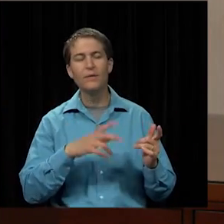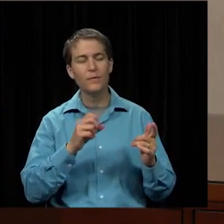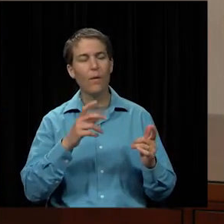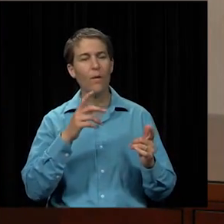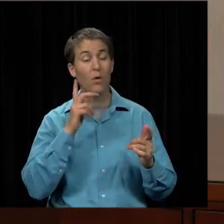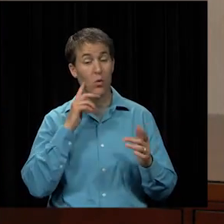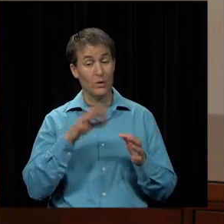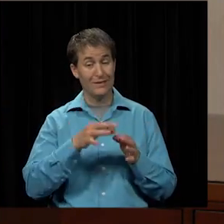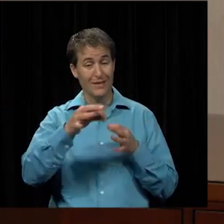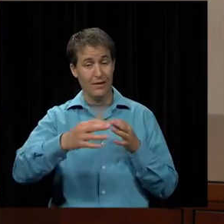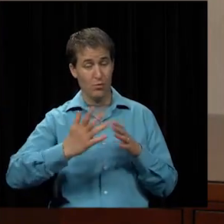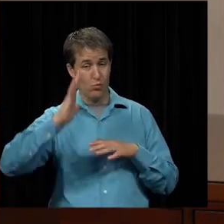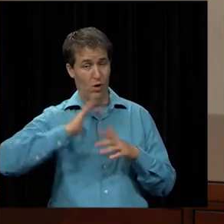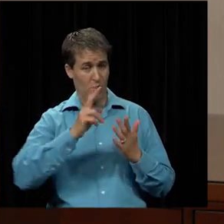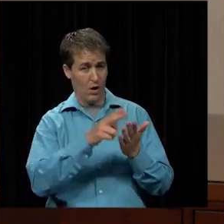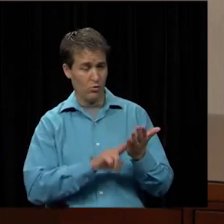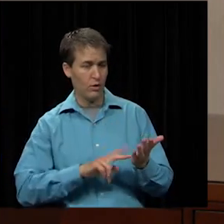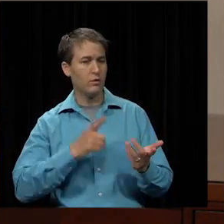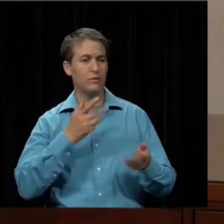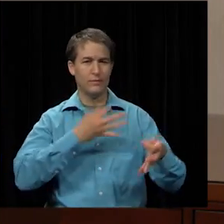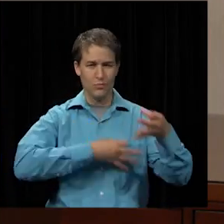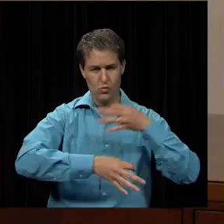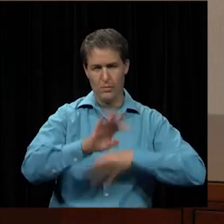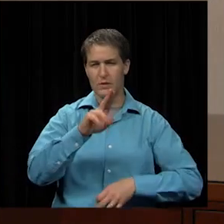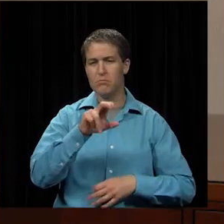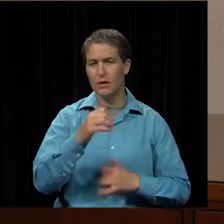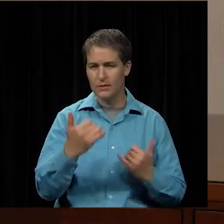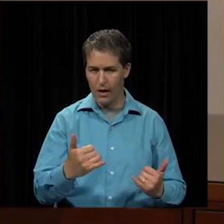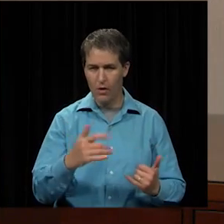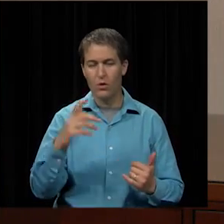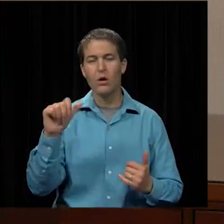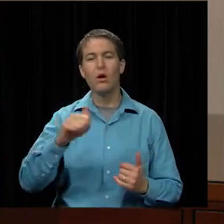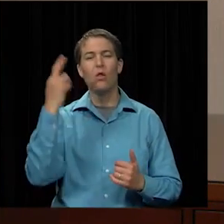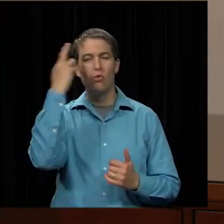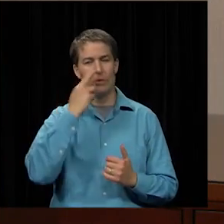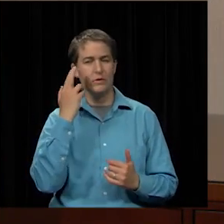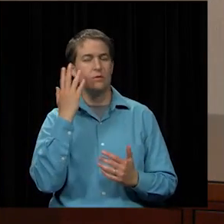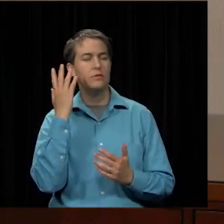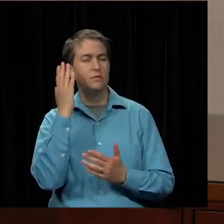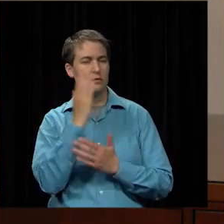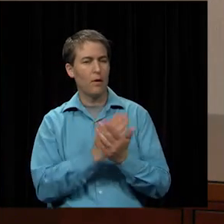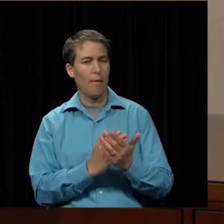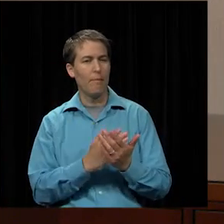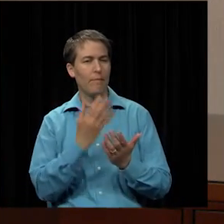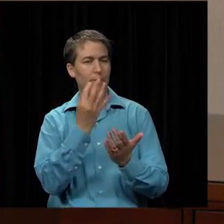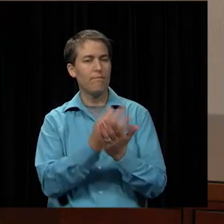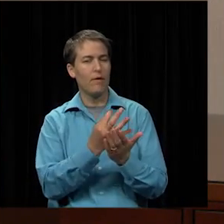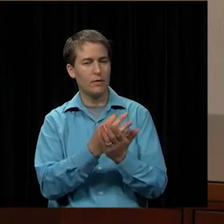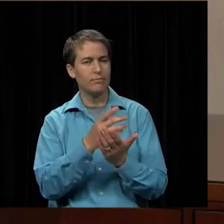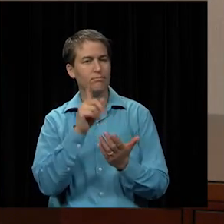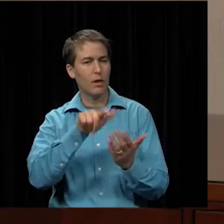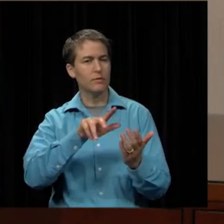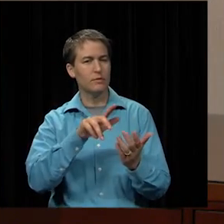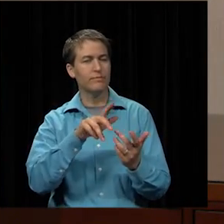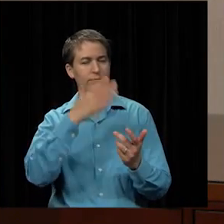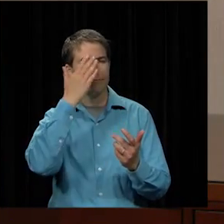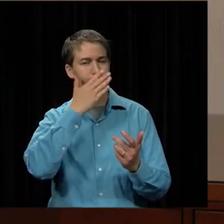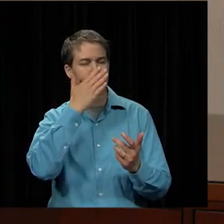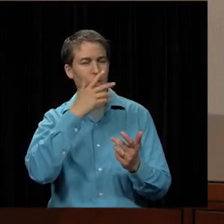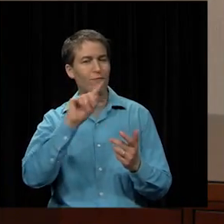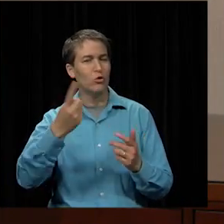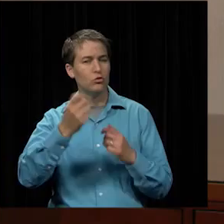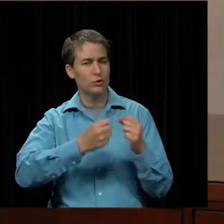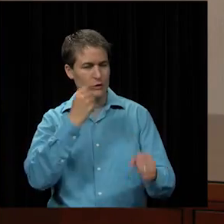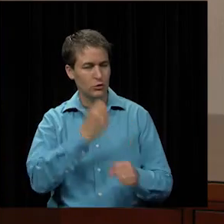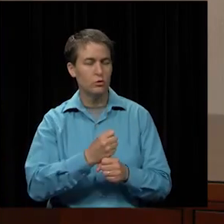prior contract well we need to replace buses now that's another reason some of that uh uh funding has to be in in the first year there's quite a few buses